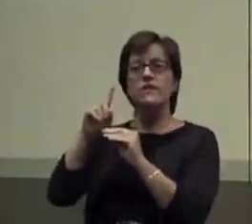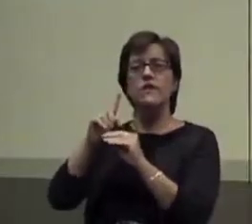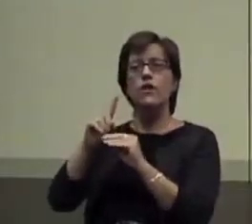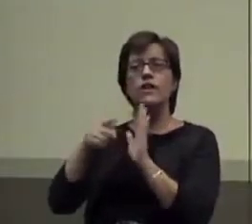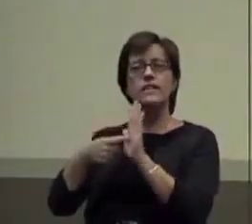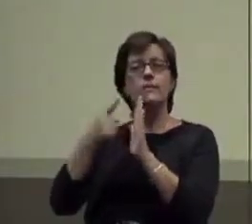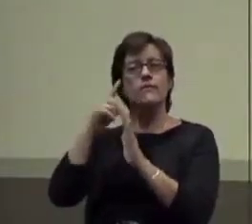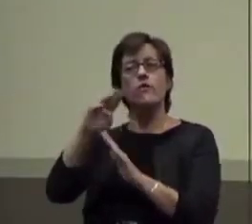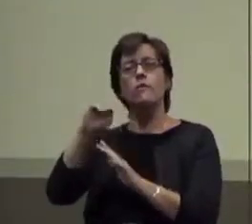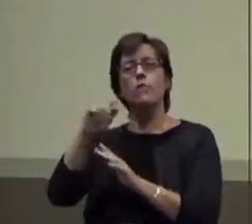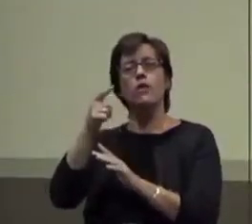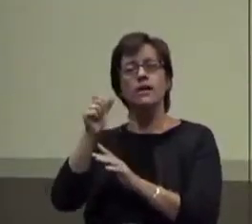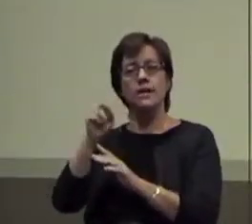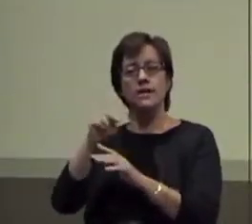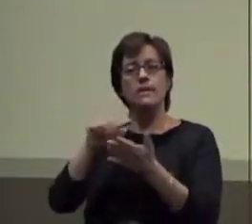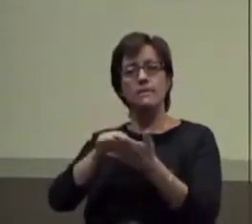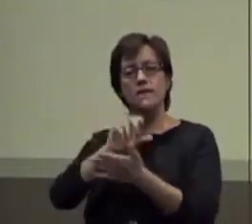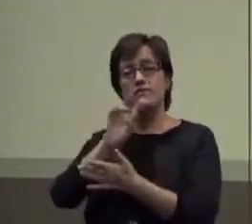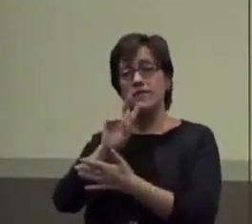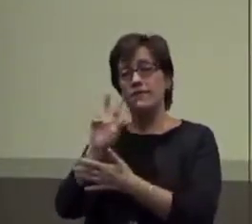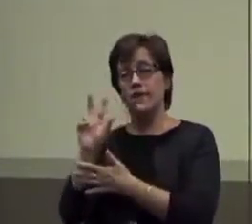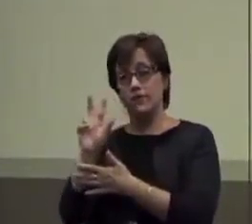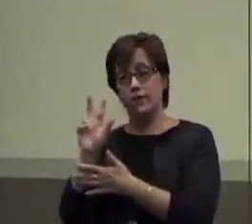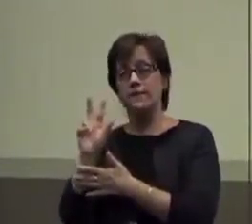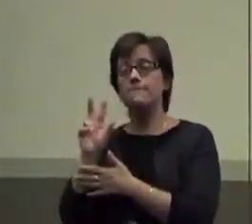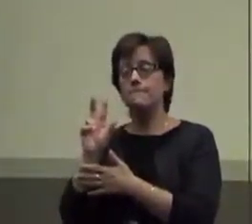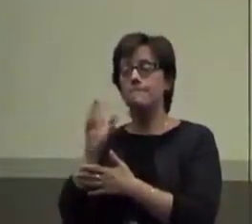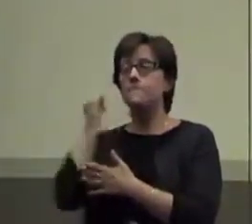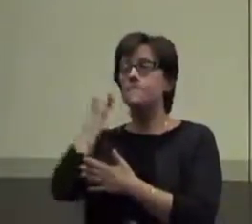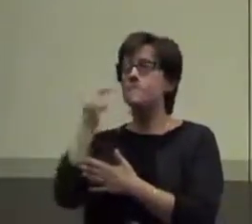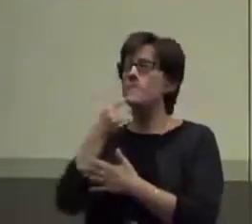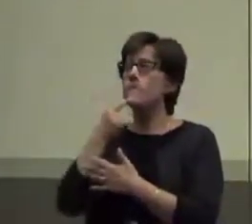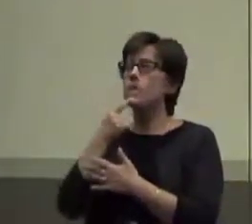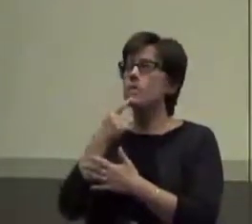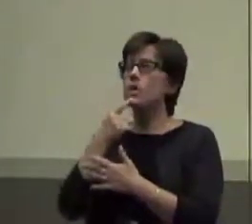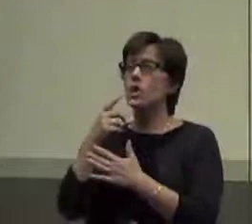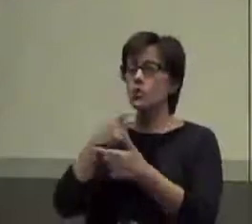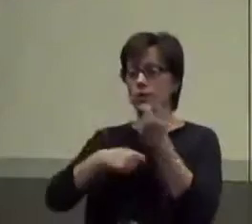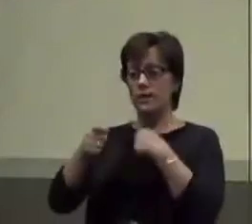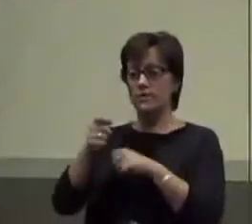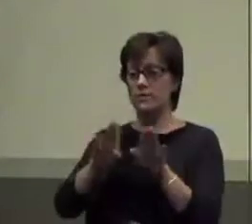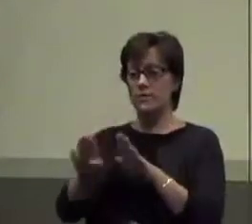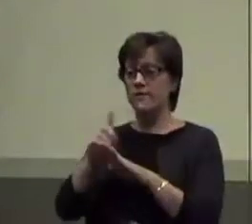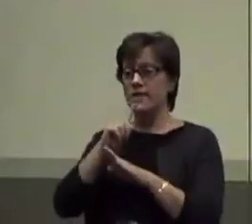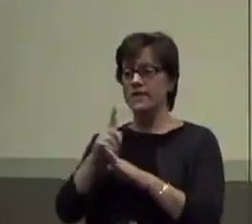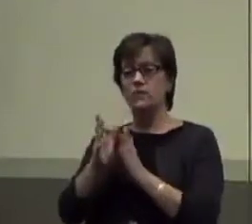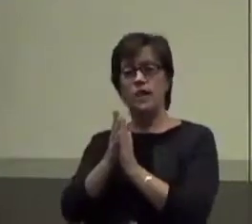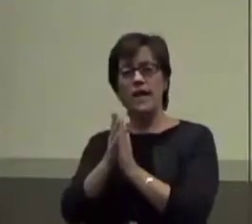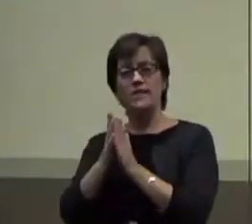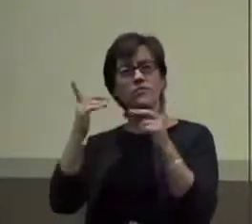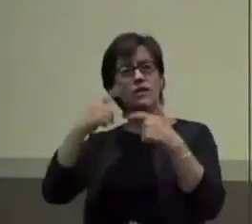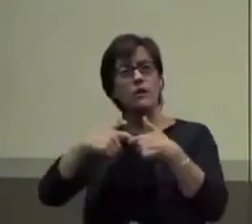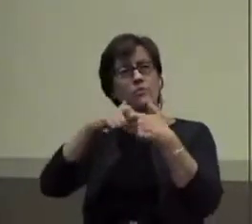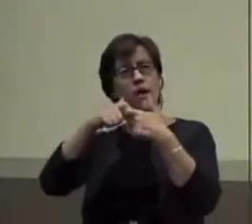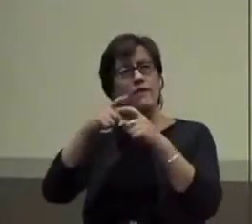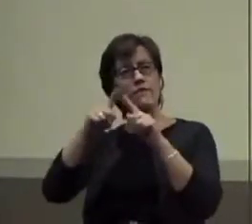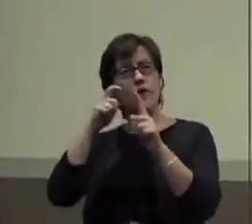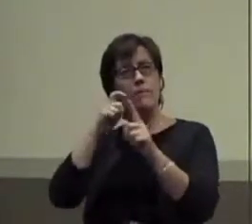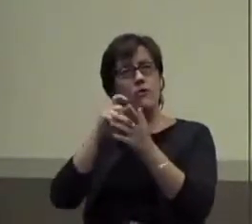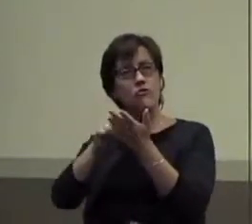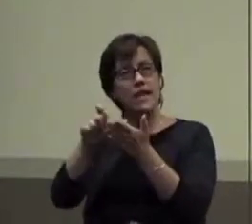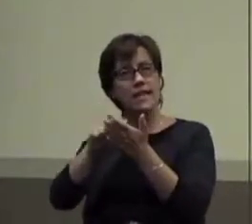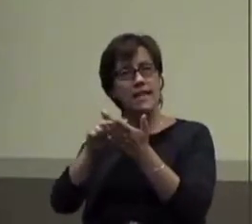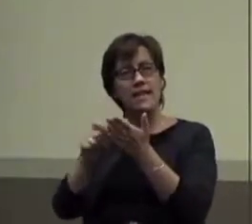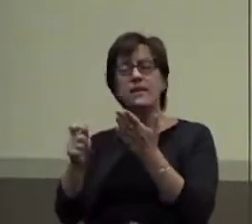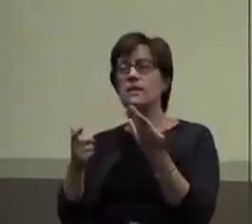for Morgan on page 73. To if we said the replacement behavior is to ask to take a break from writing. Well guess what we're going